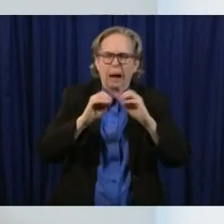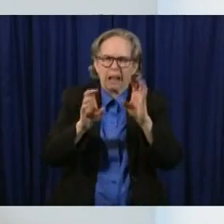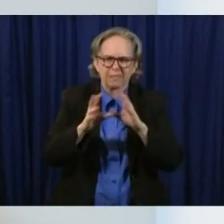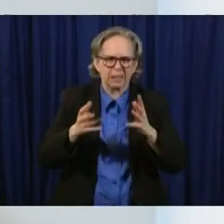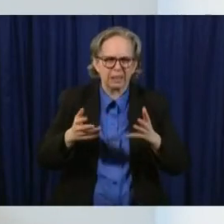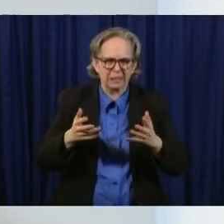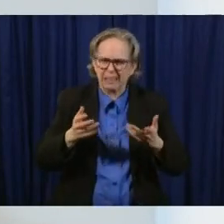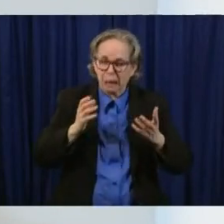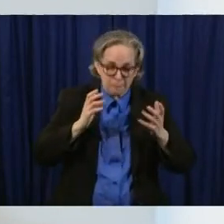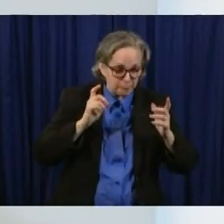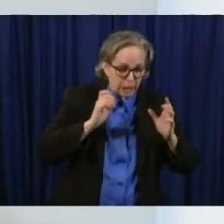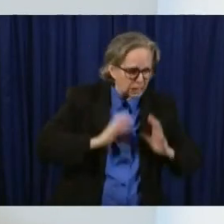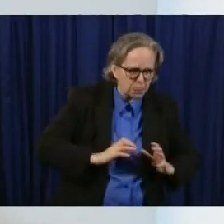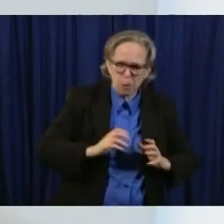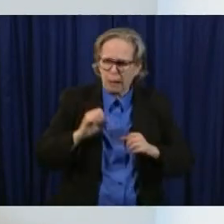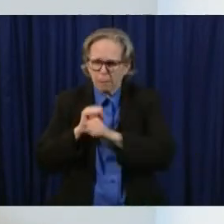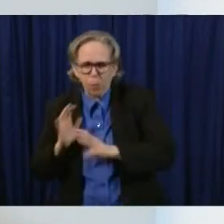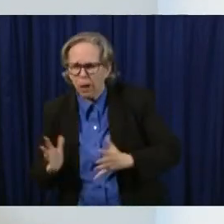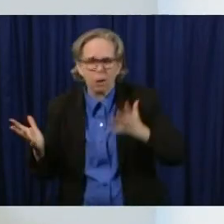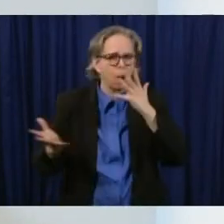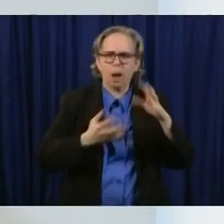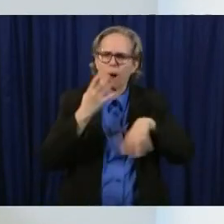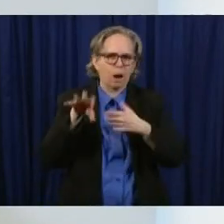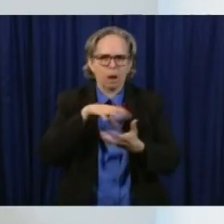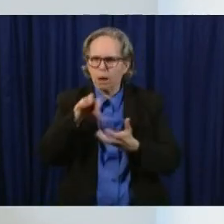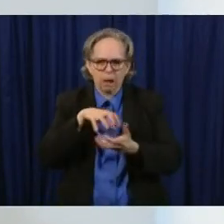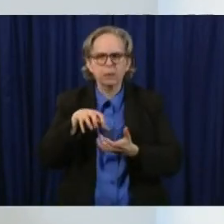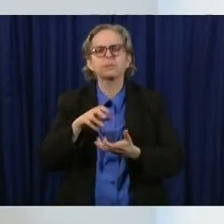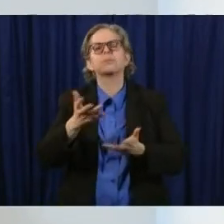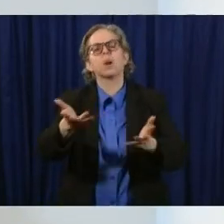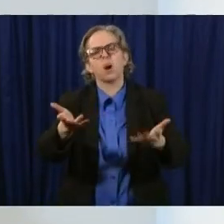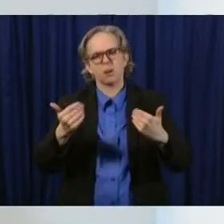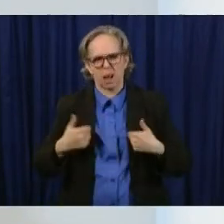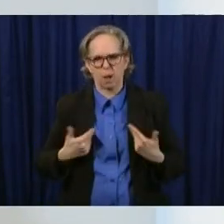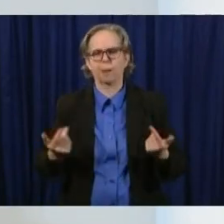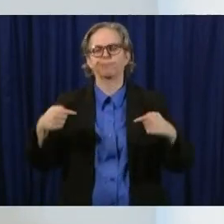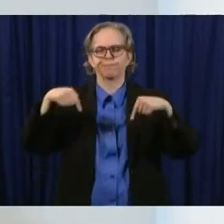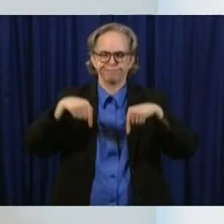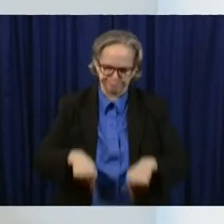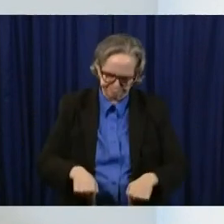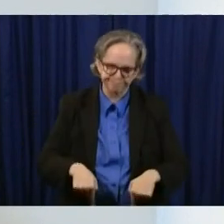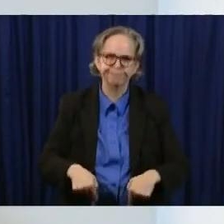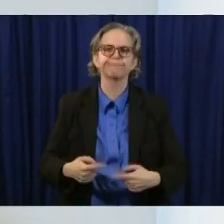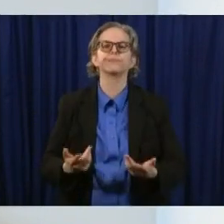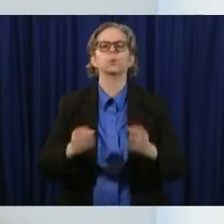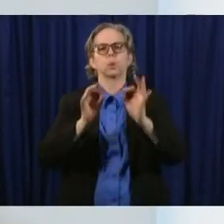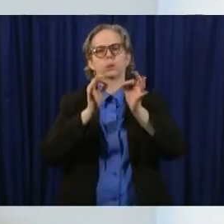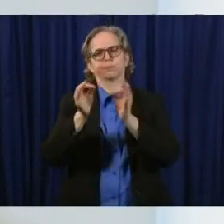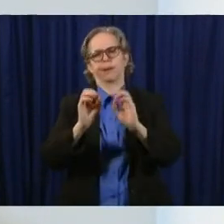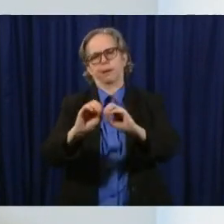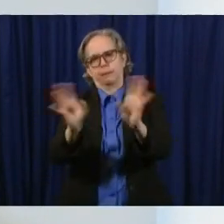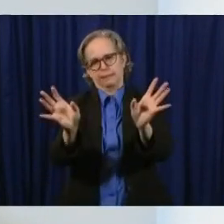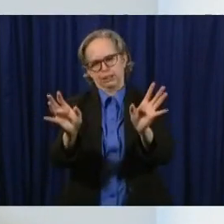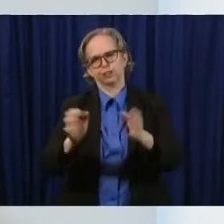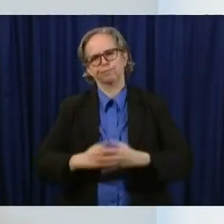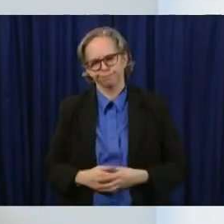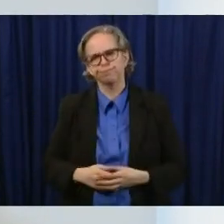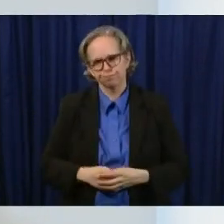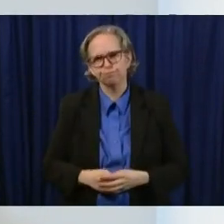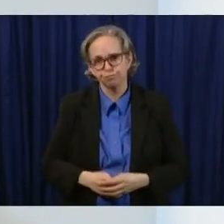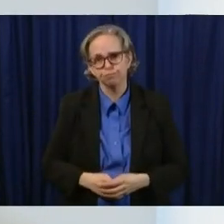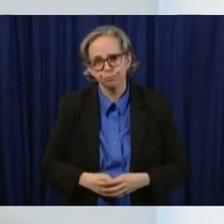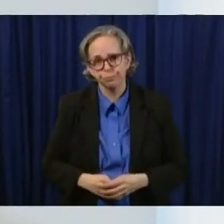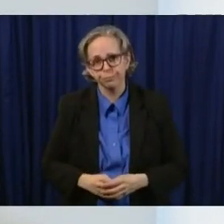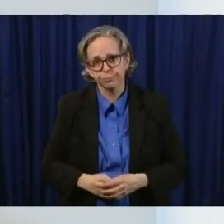into the workplace and so we wanted to be clear about what those are today and to make sure to give you a little color